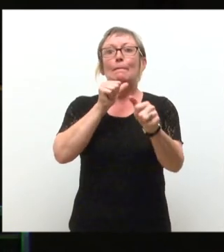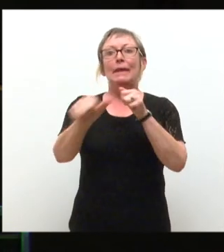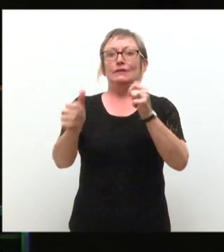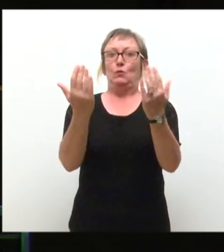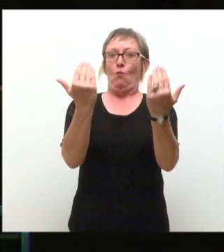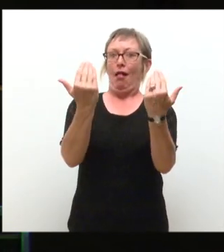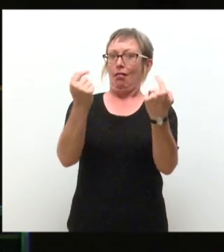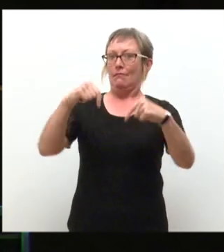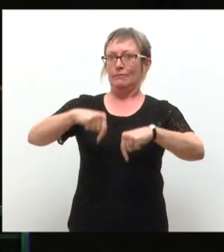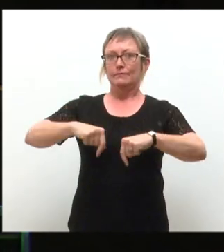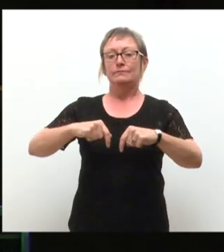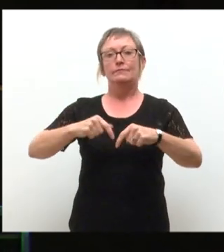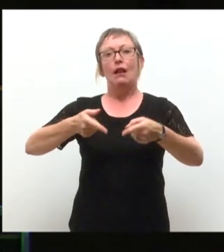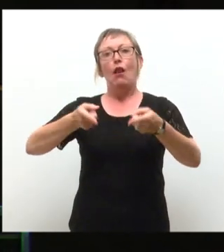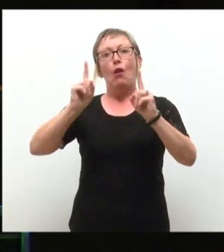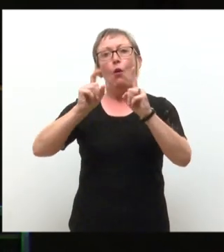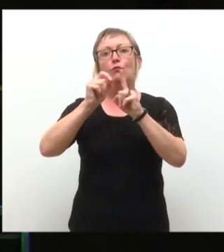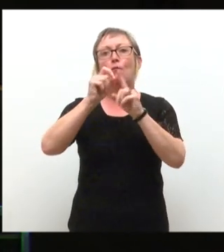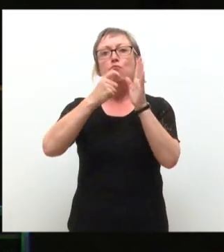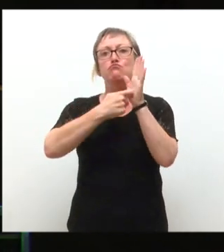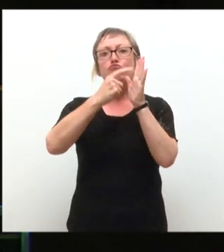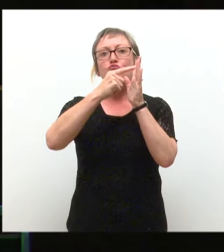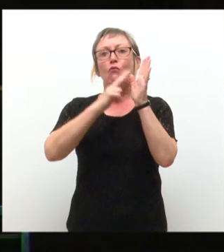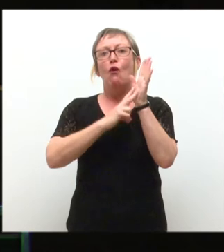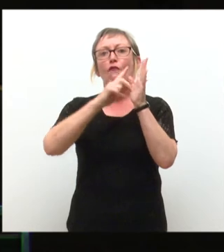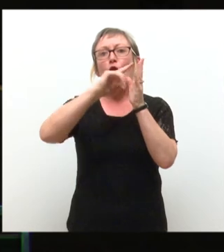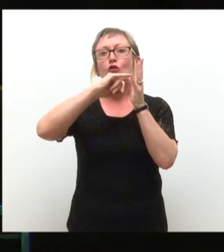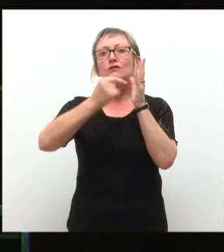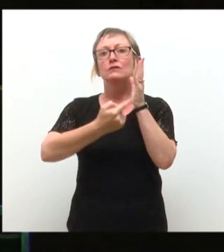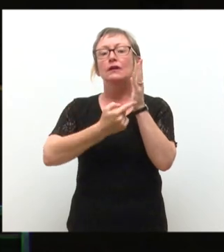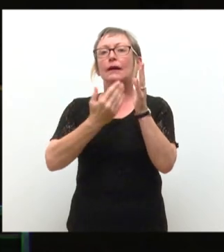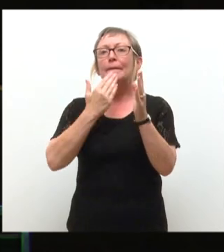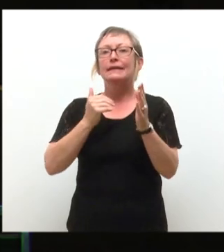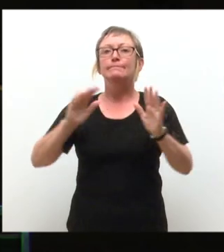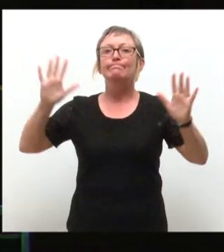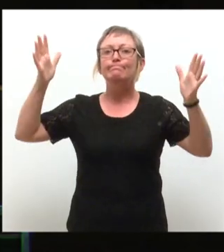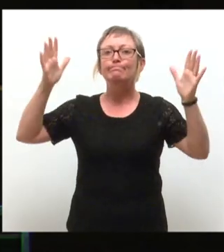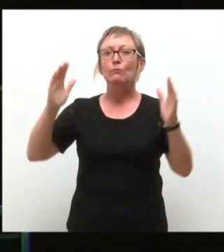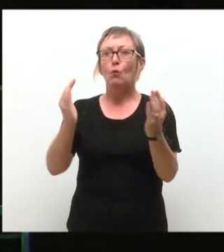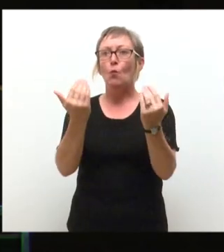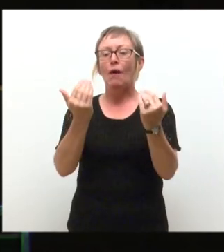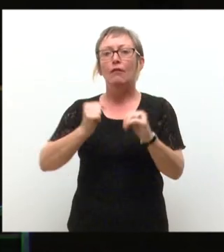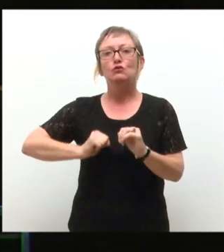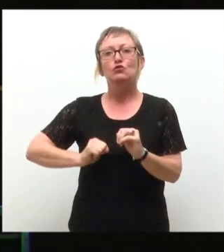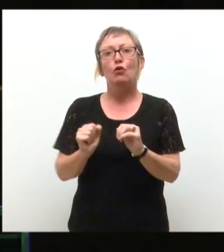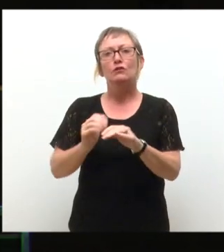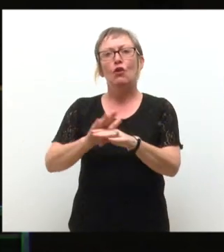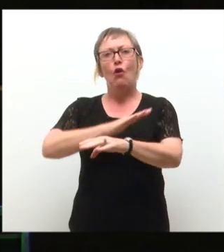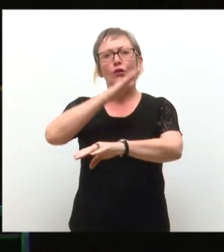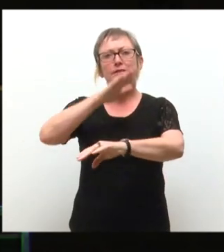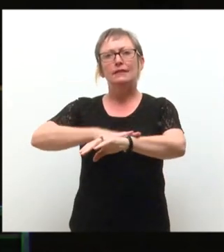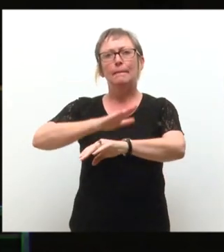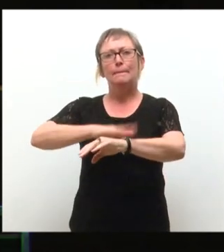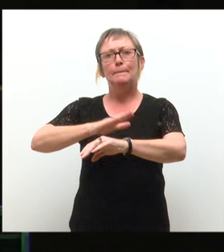you to this city than its Lord's Provost. I'd ask you to put your hands together a moment to welcome Scotland's longest serving councillor,